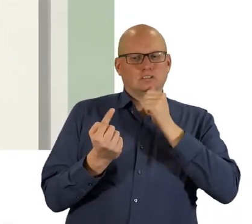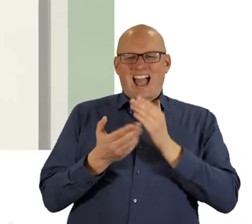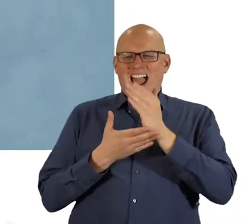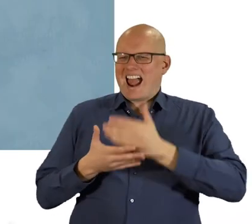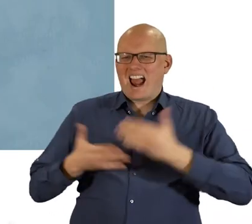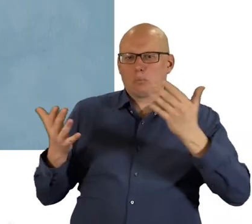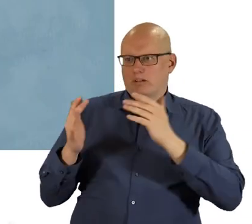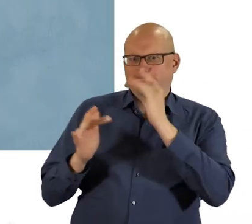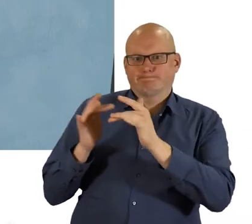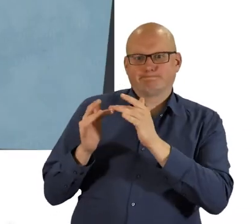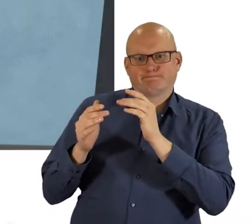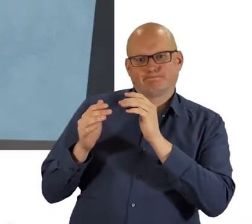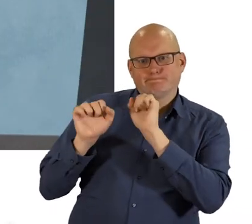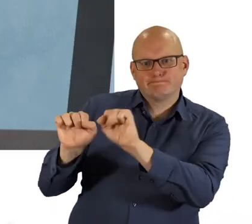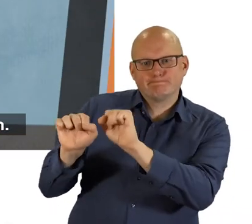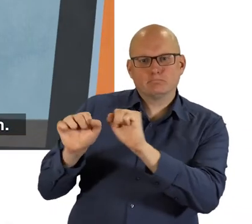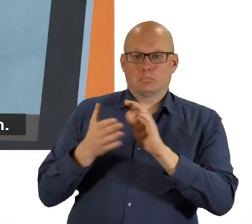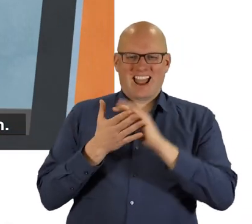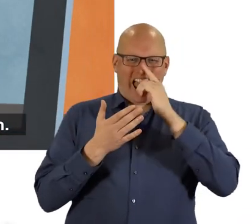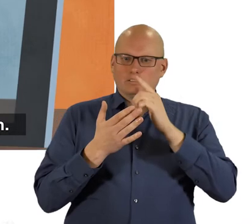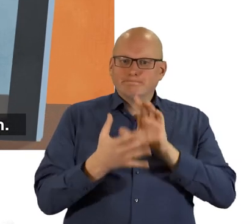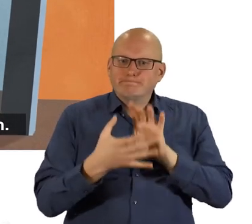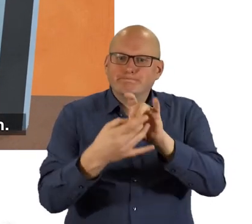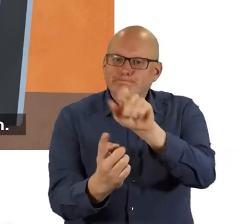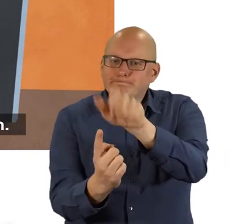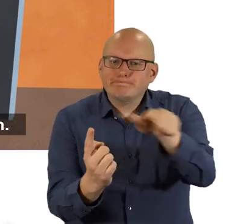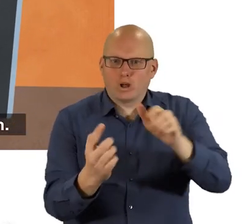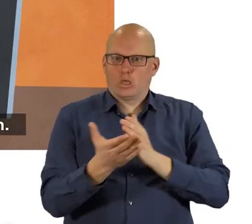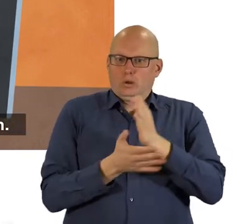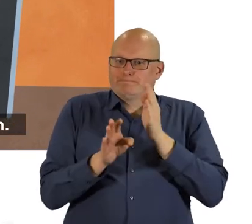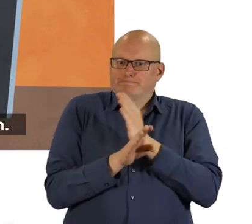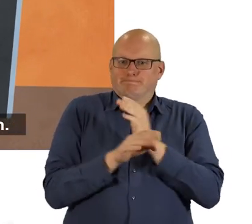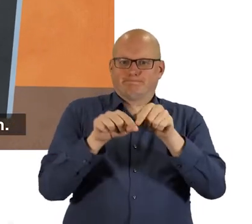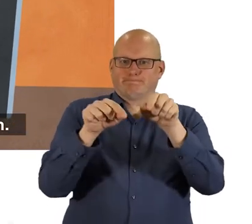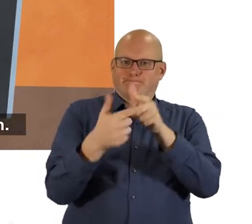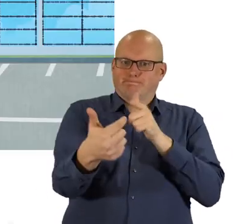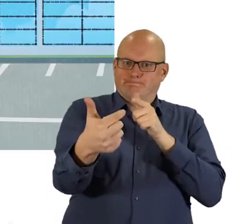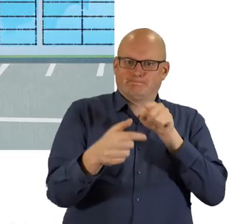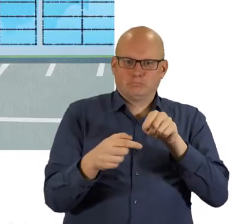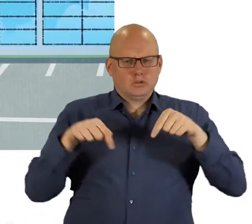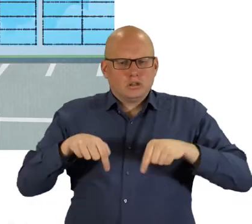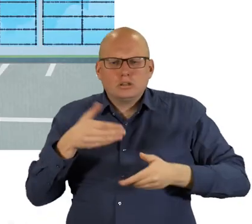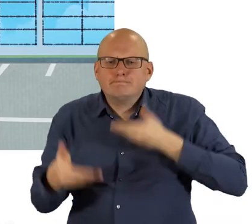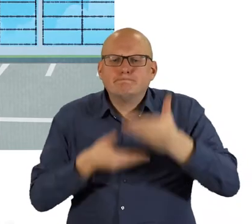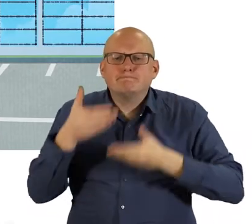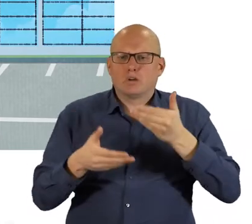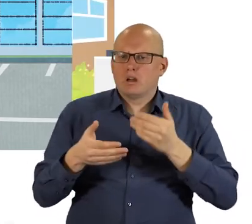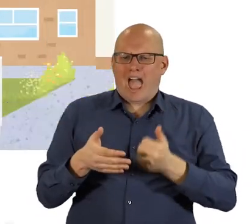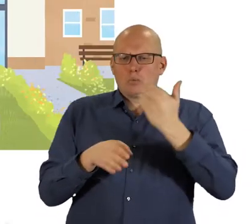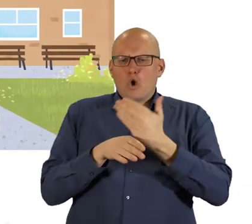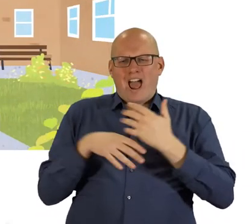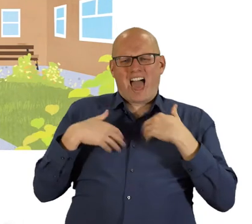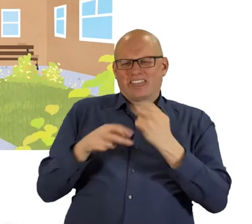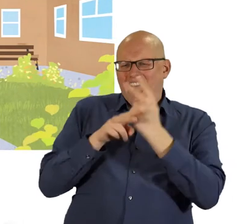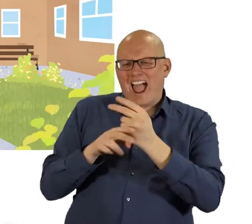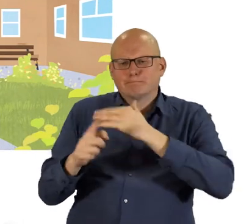uses the Attend Anywhere platform to let you meet patients or clients in a secure video room. This video shows how it